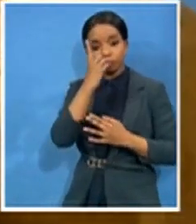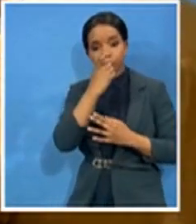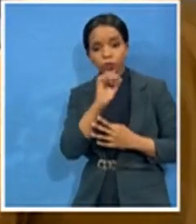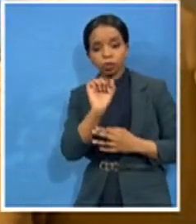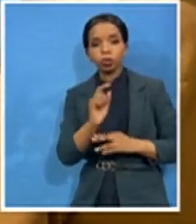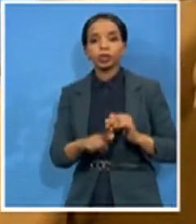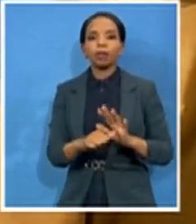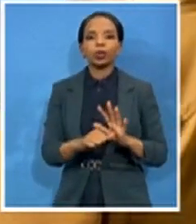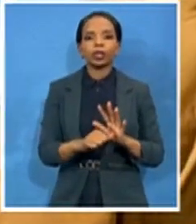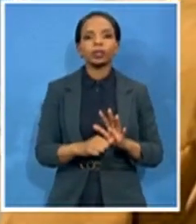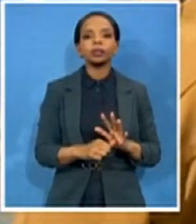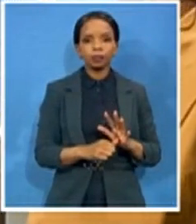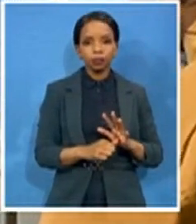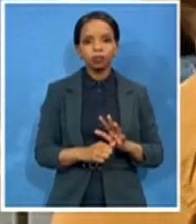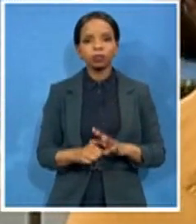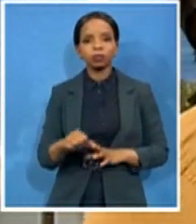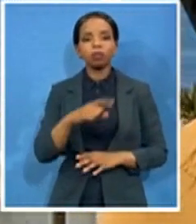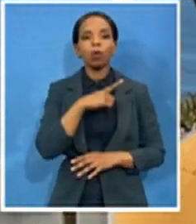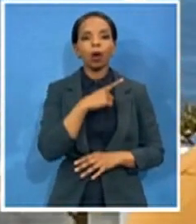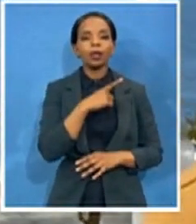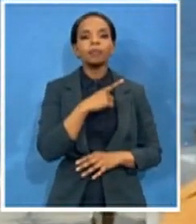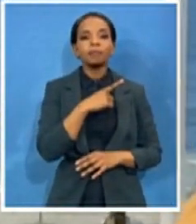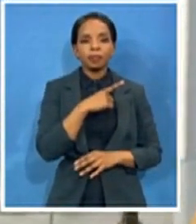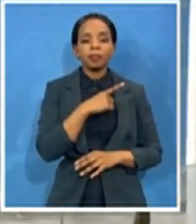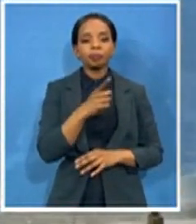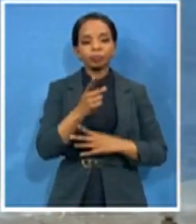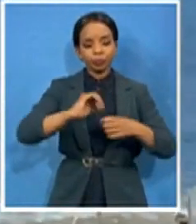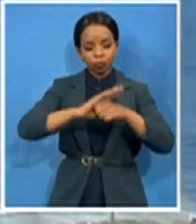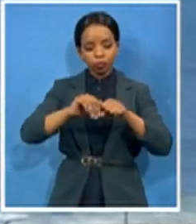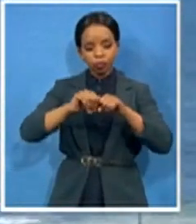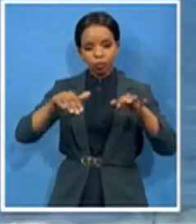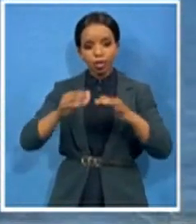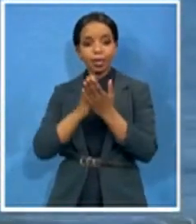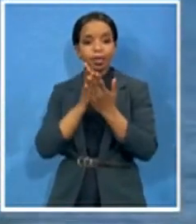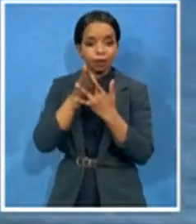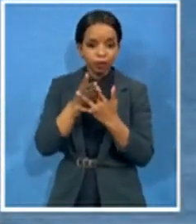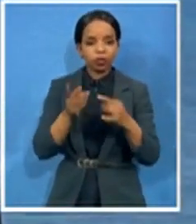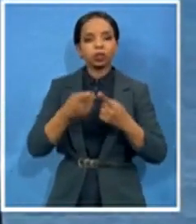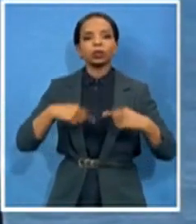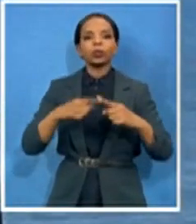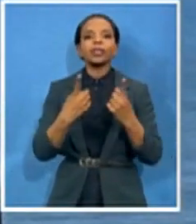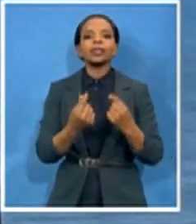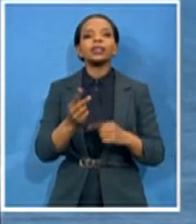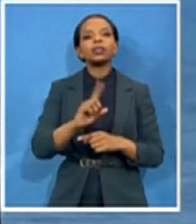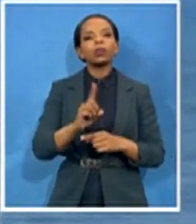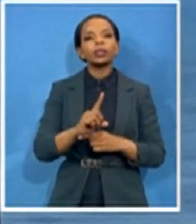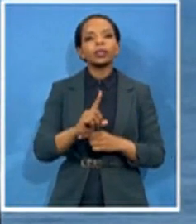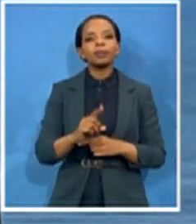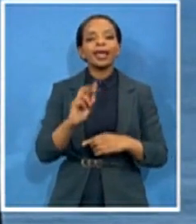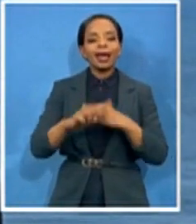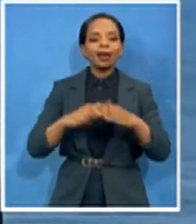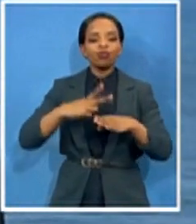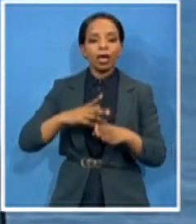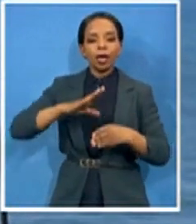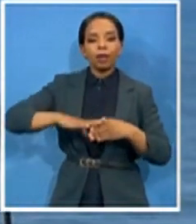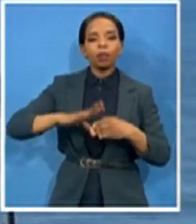our intervention to the COVID-19, we did what was called a repurposing and re-engineering of the entire health system in order to respond